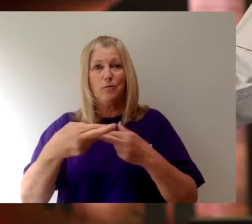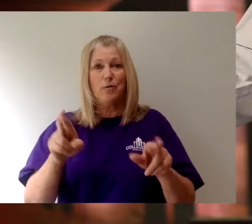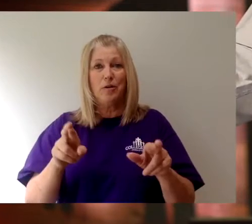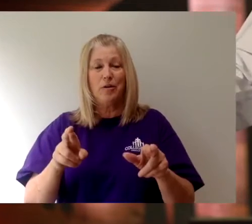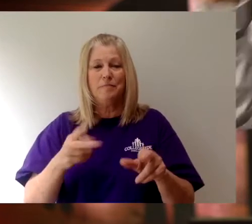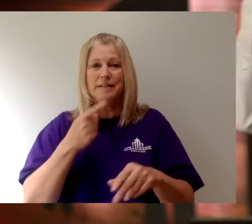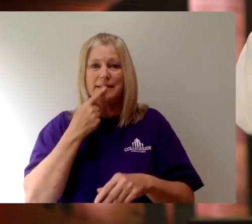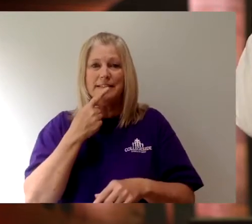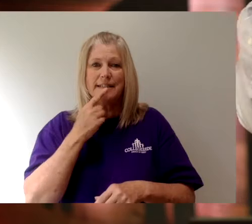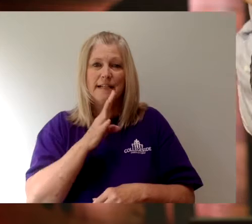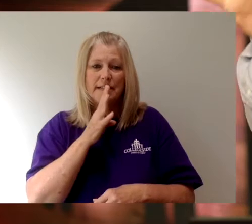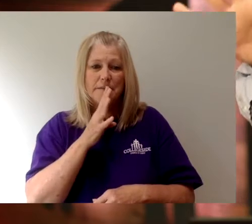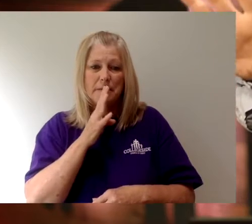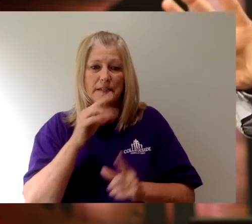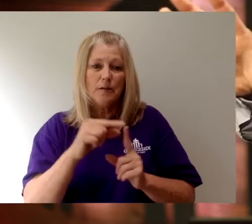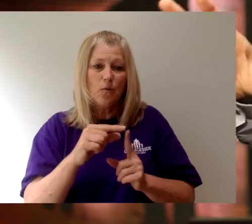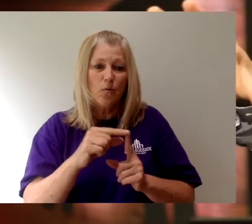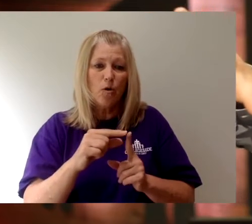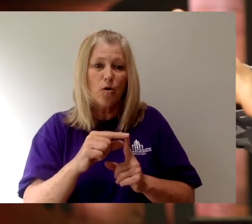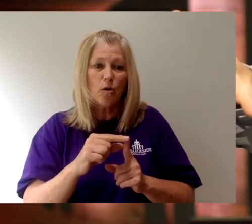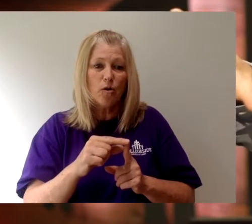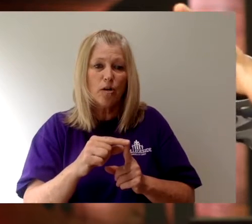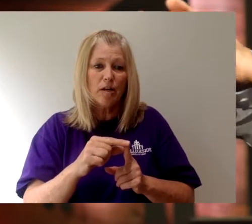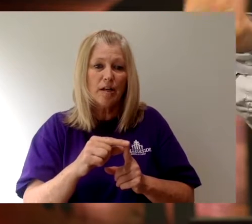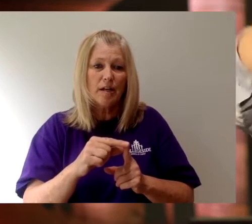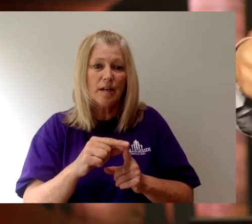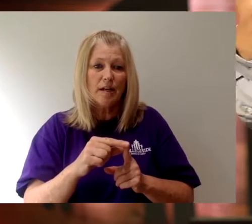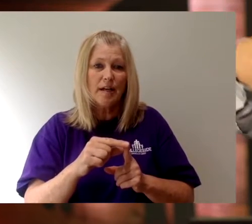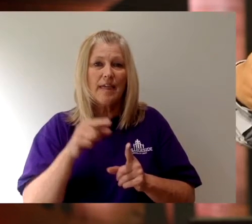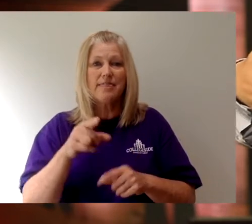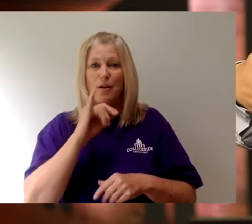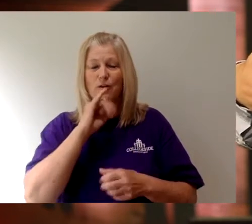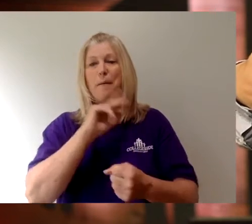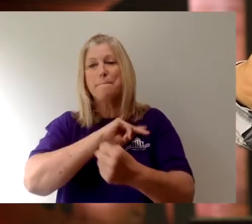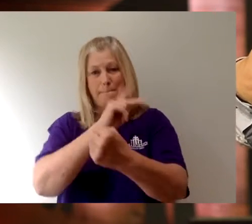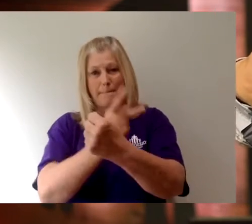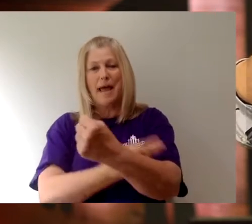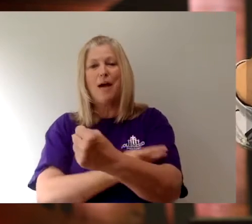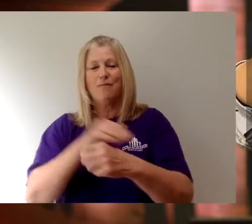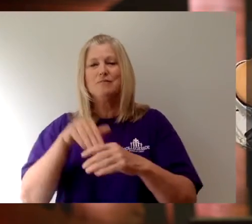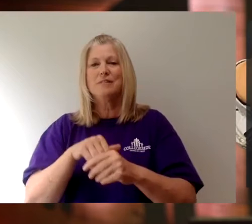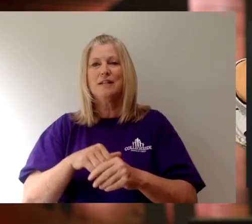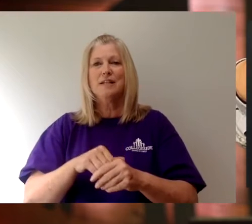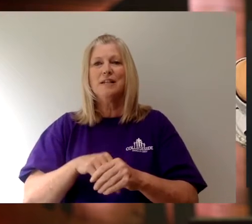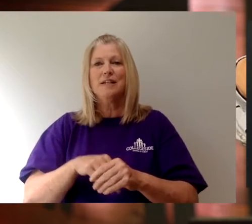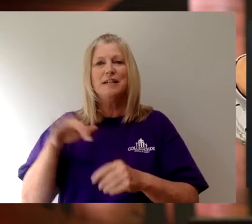and just speaks a word, there's power in presence.